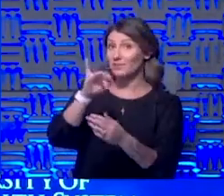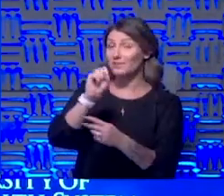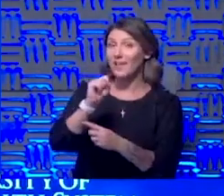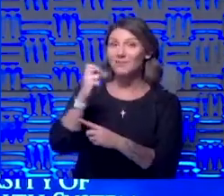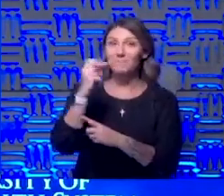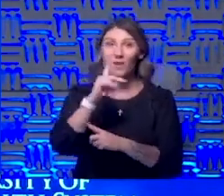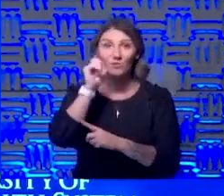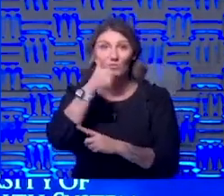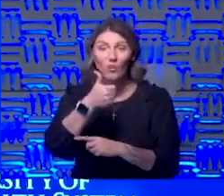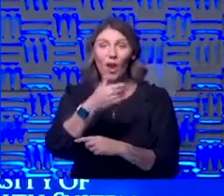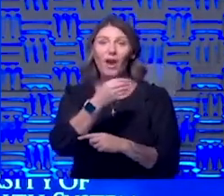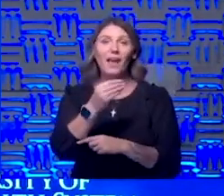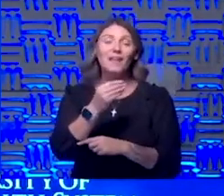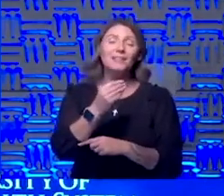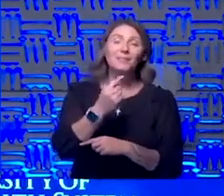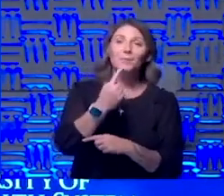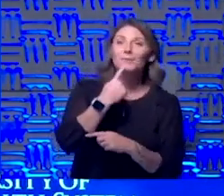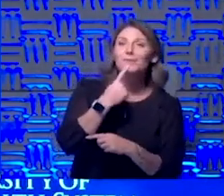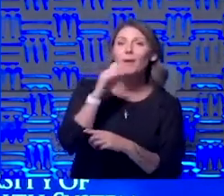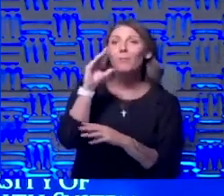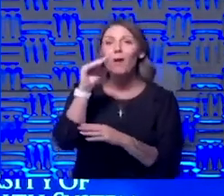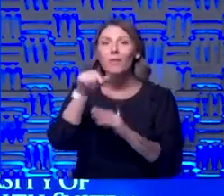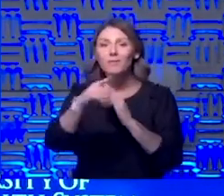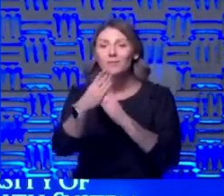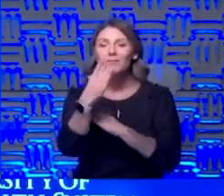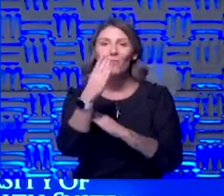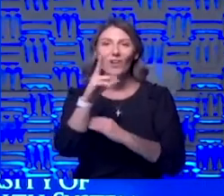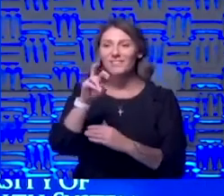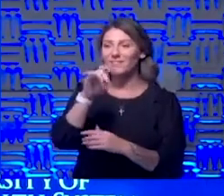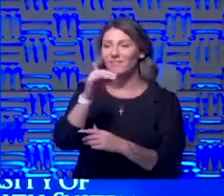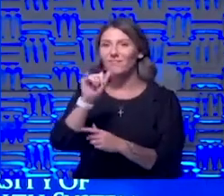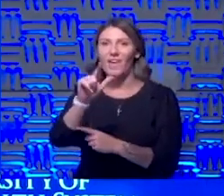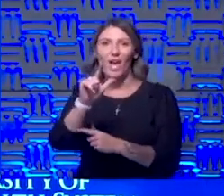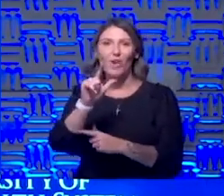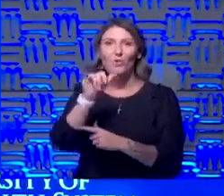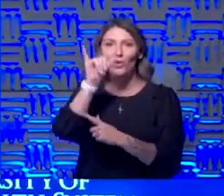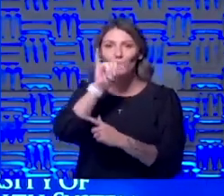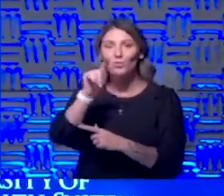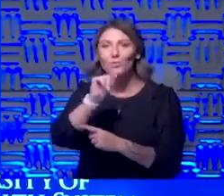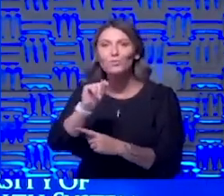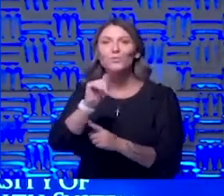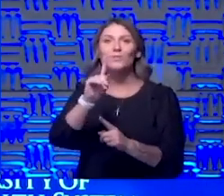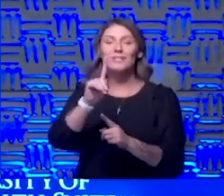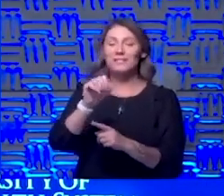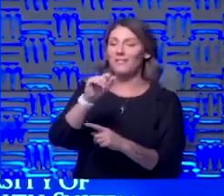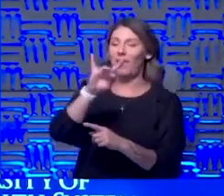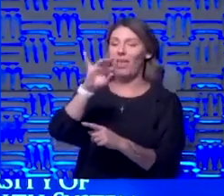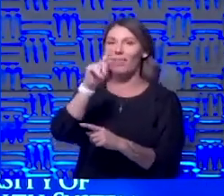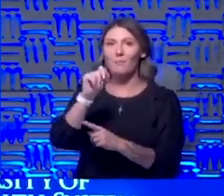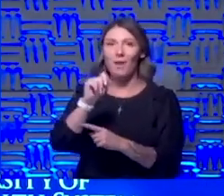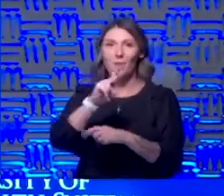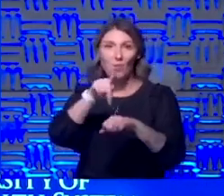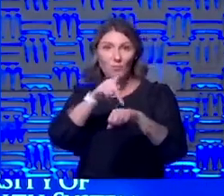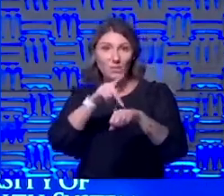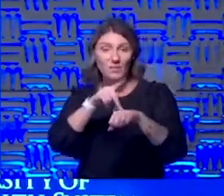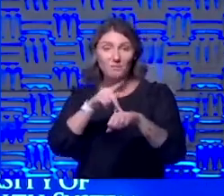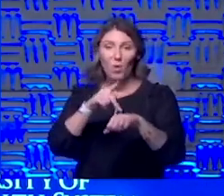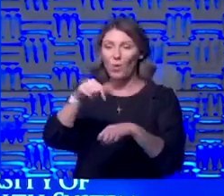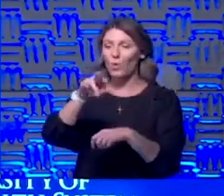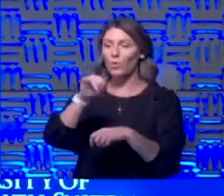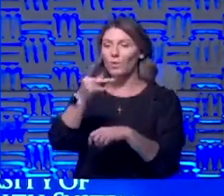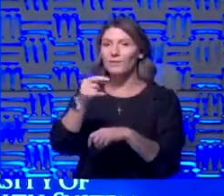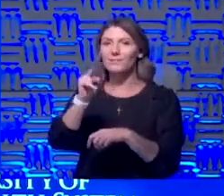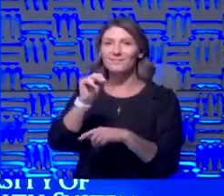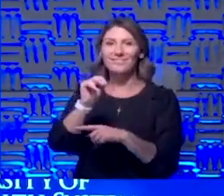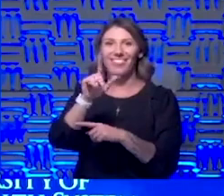tomorrow and as we say goodbye this morning we're gonna leave you with this viral youtube video this is alabama principal quentin lee he's channeling